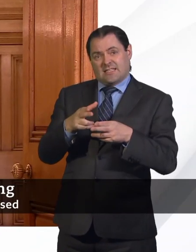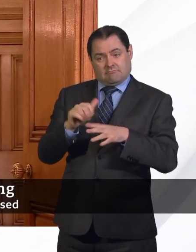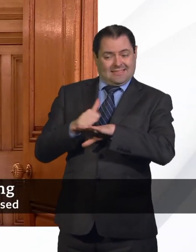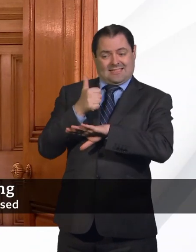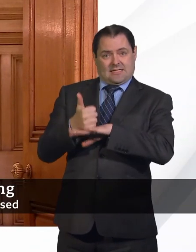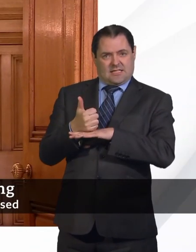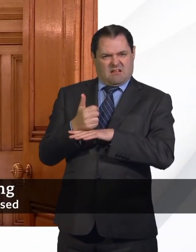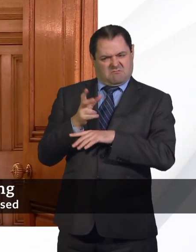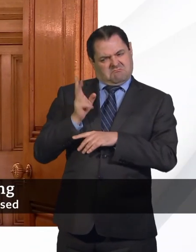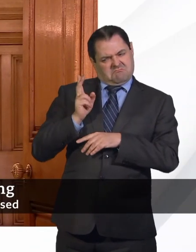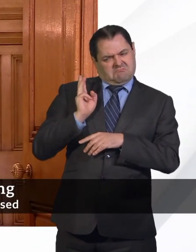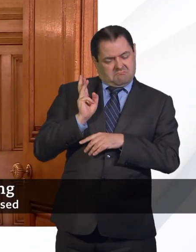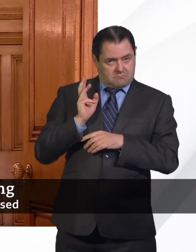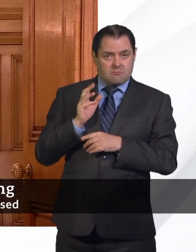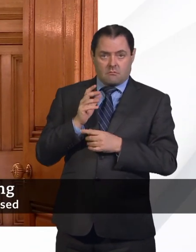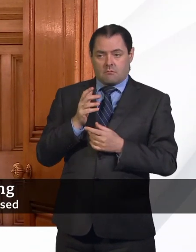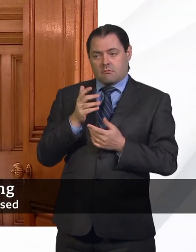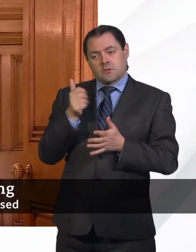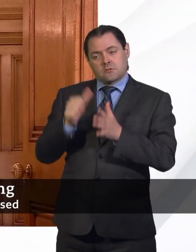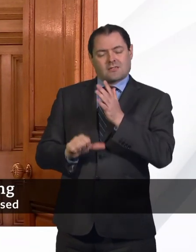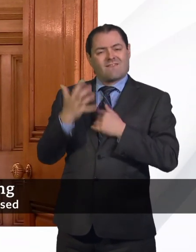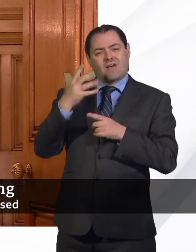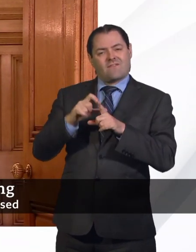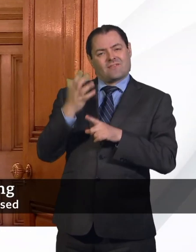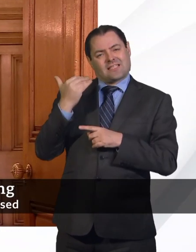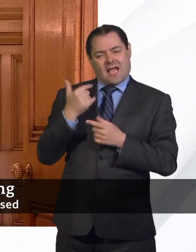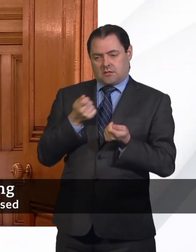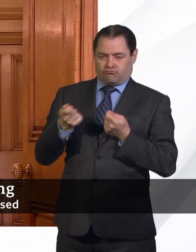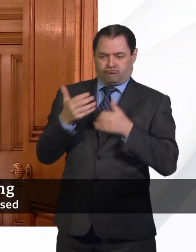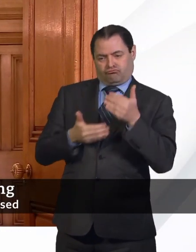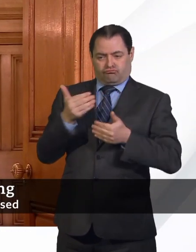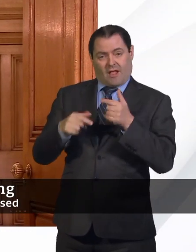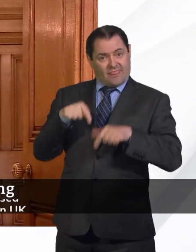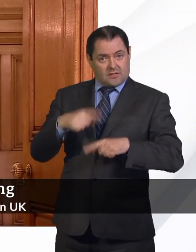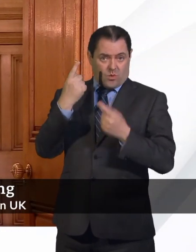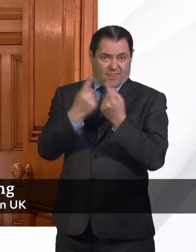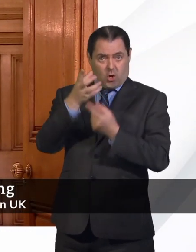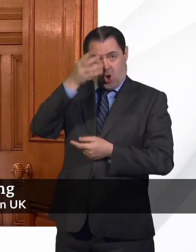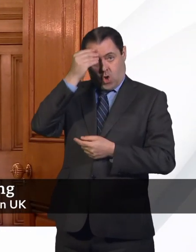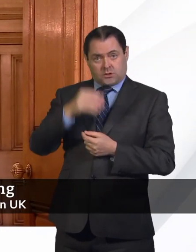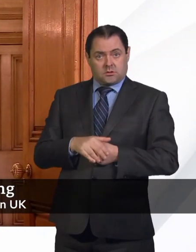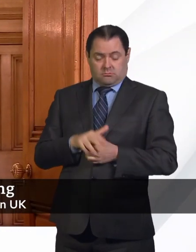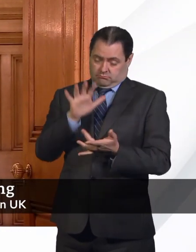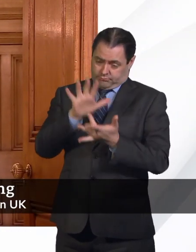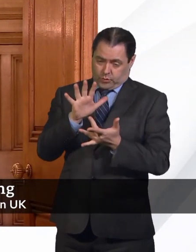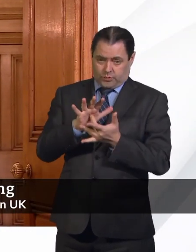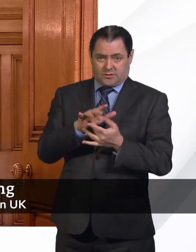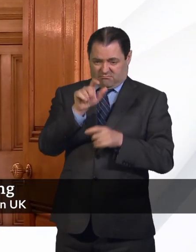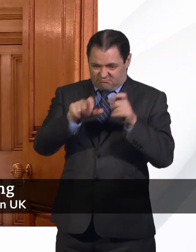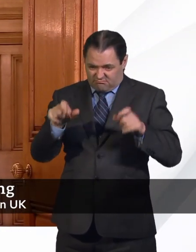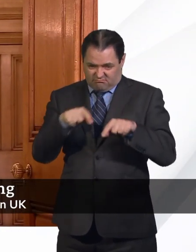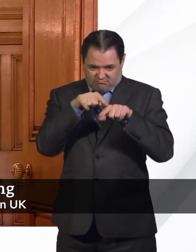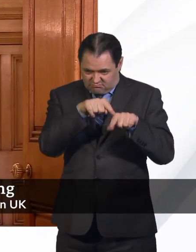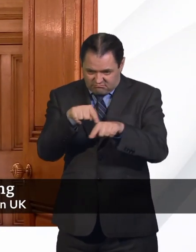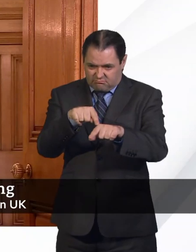that's been up and running for the past five days is one of the lessons that comes out of it. The absolute vital importance of having